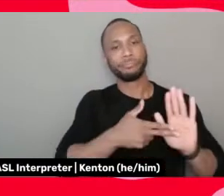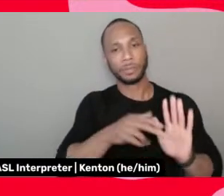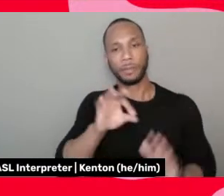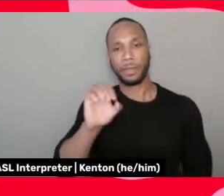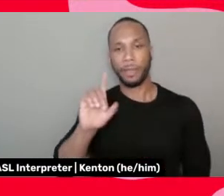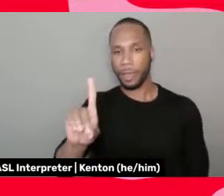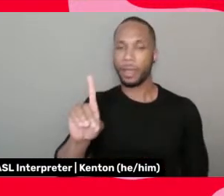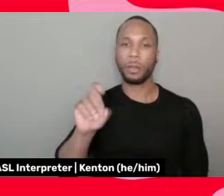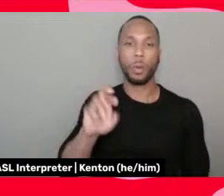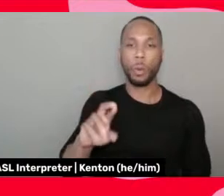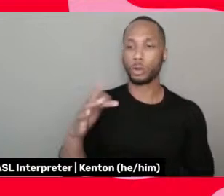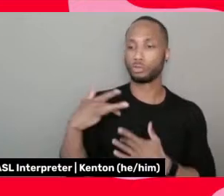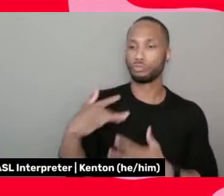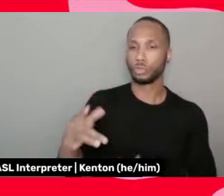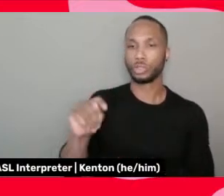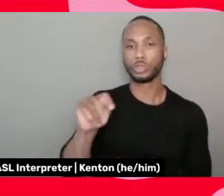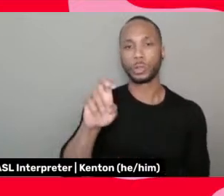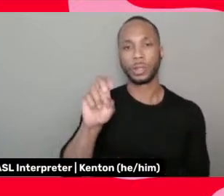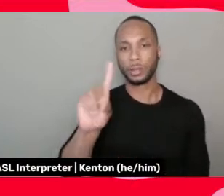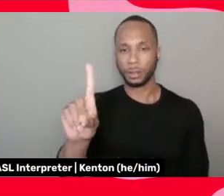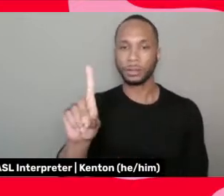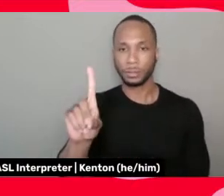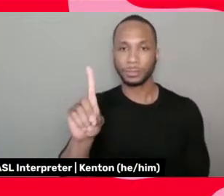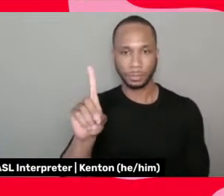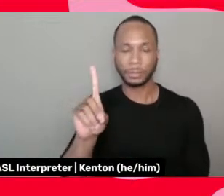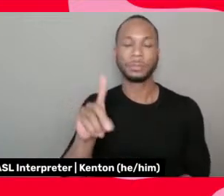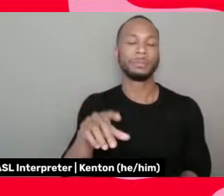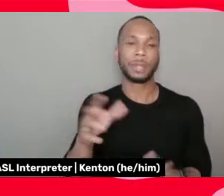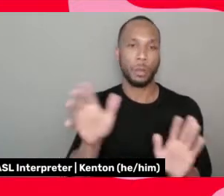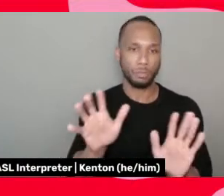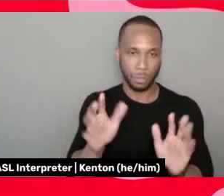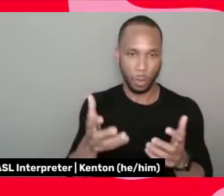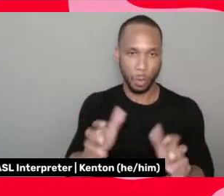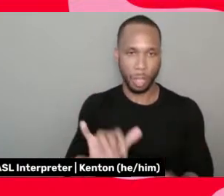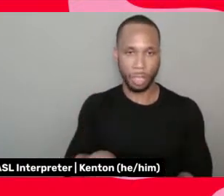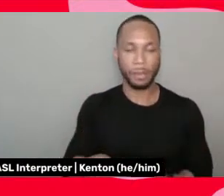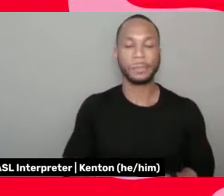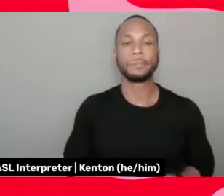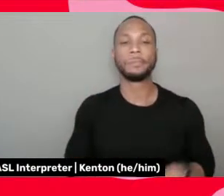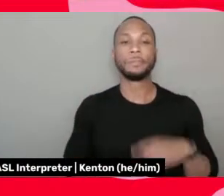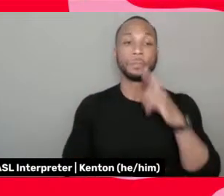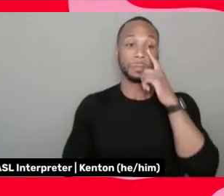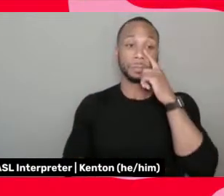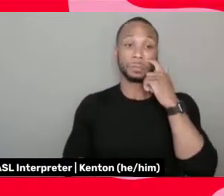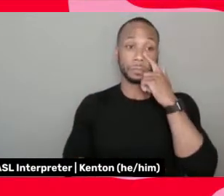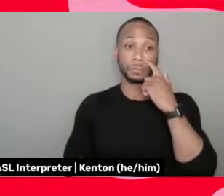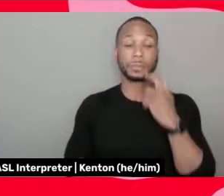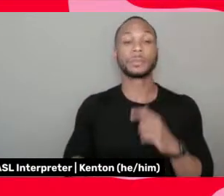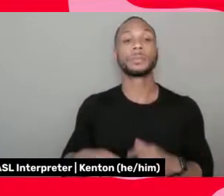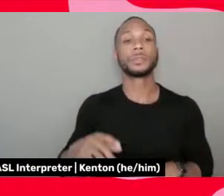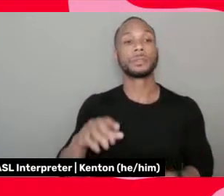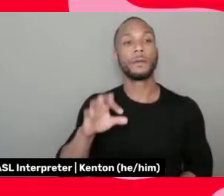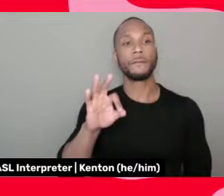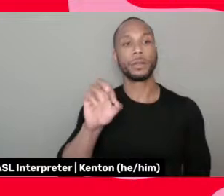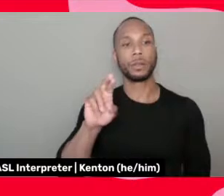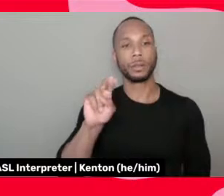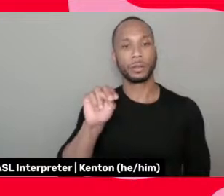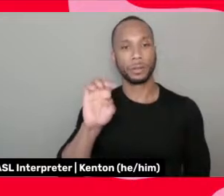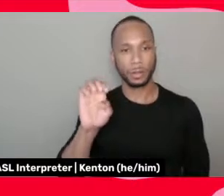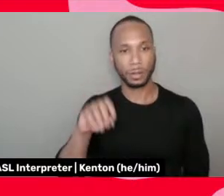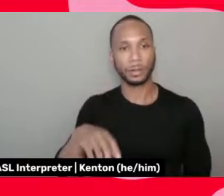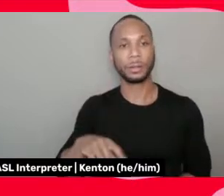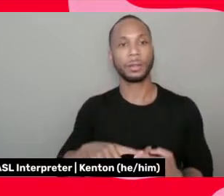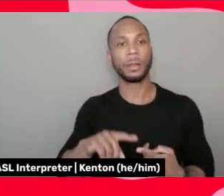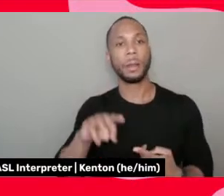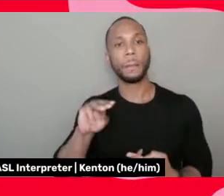Um, let me move on to some, you know, somewhere else. All right. Fern, Milena, and